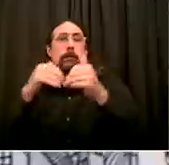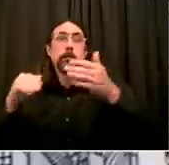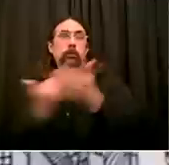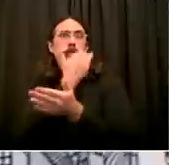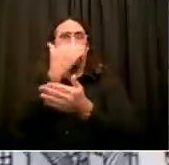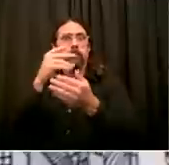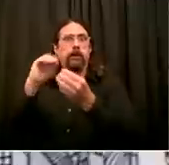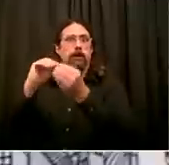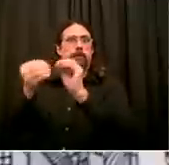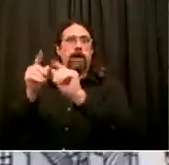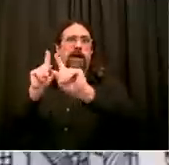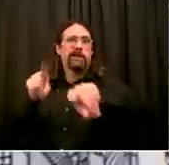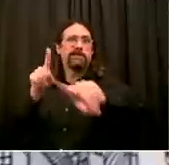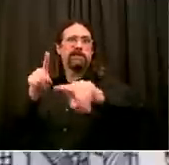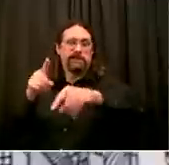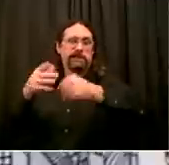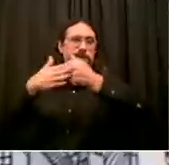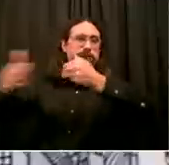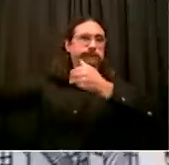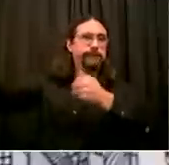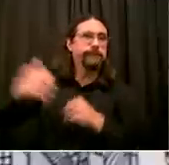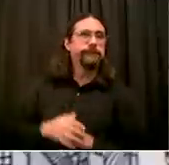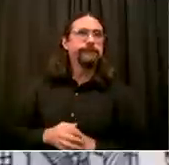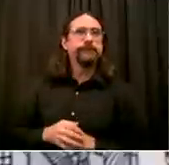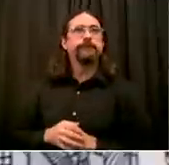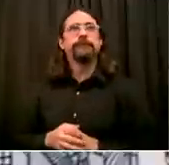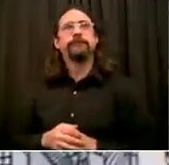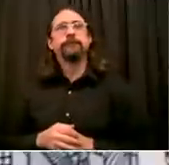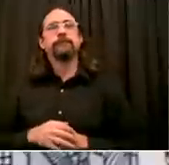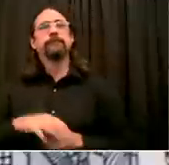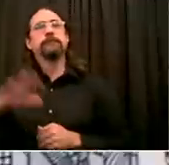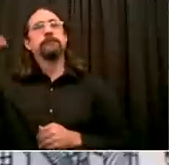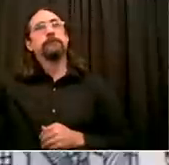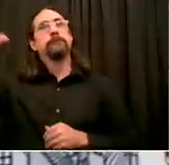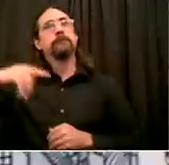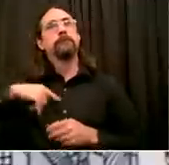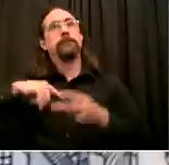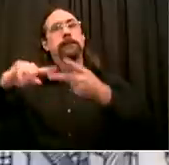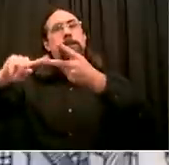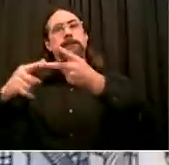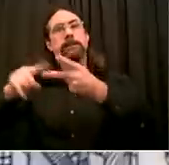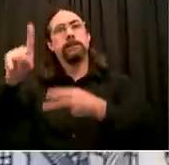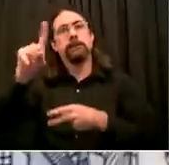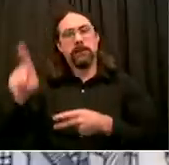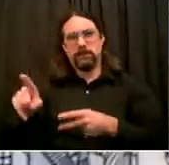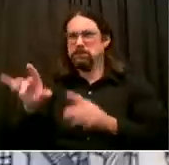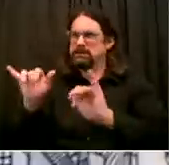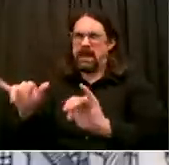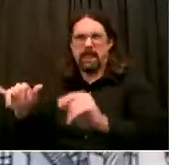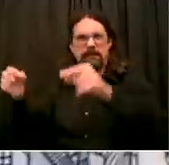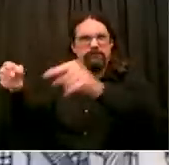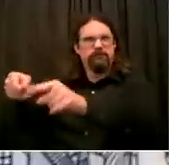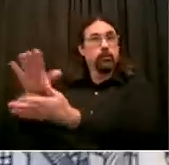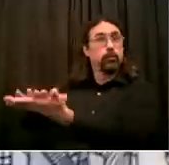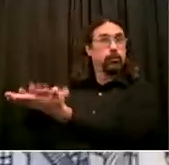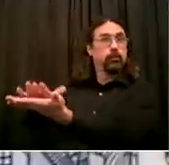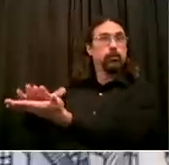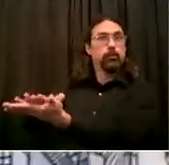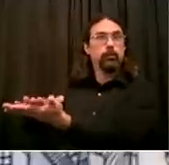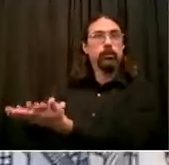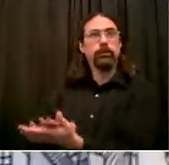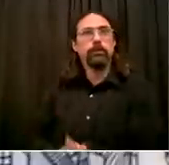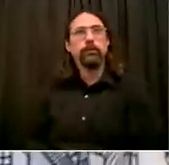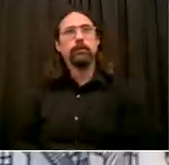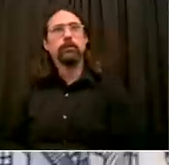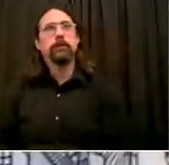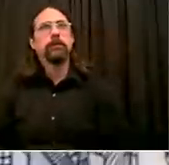not on the map, and they're concerned about transparency issues about just the actual scope. I know you said the other day I think two schools have been shut down, but that isn't true.